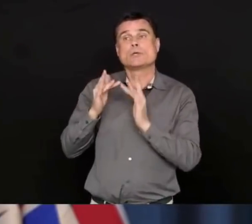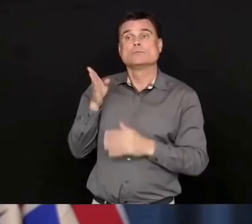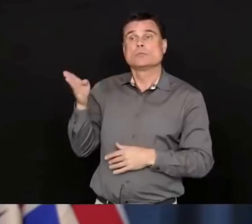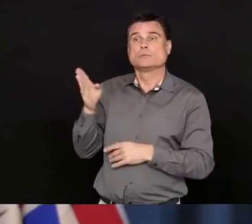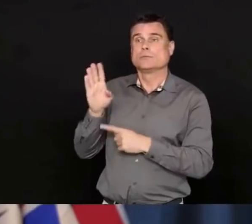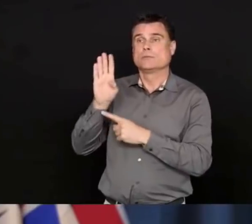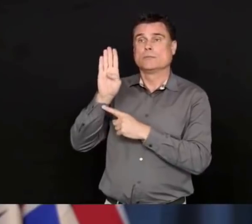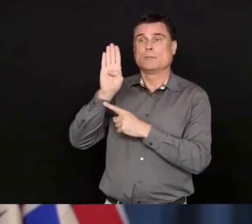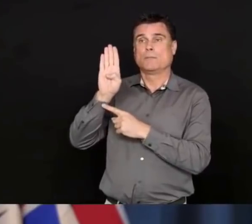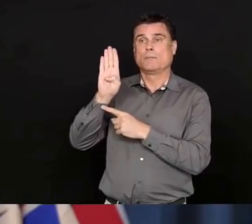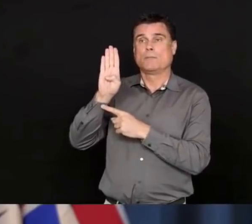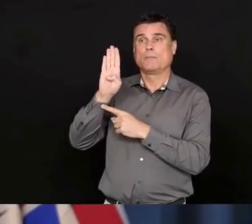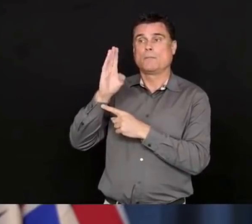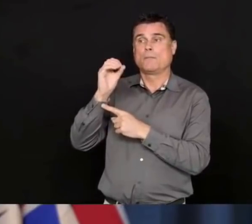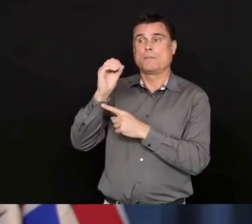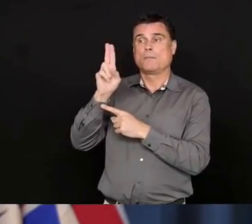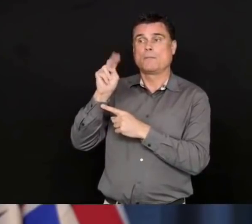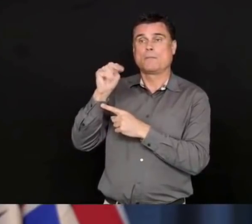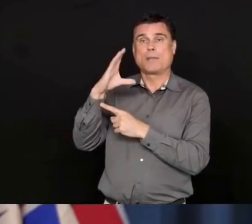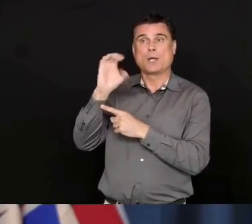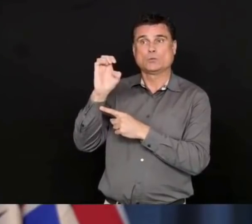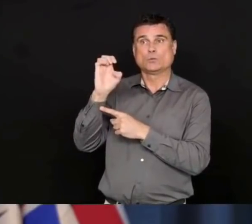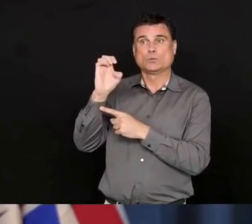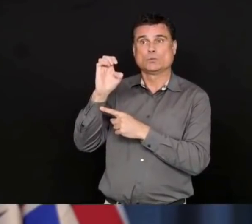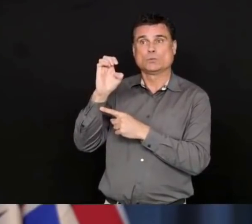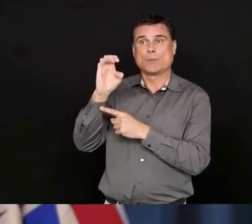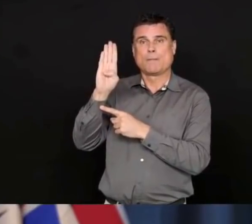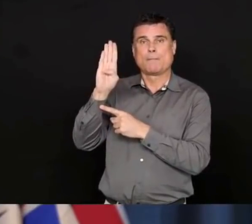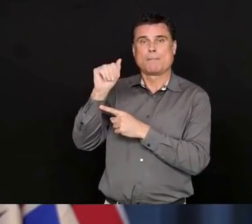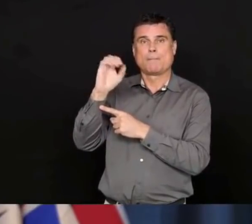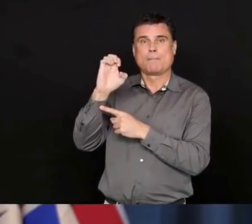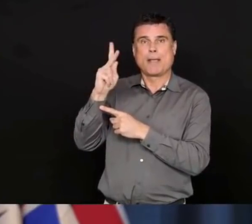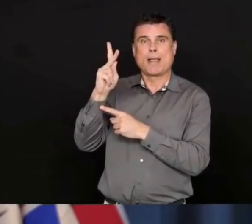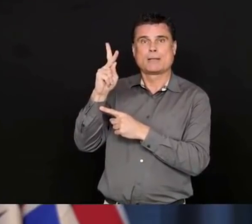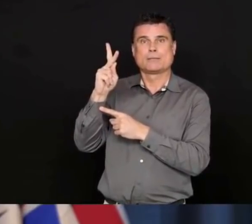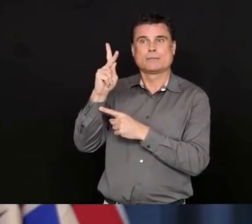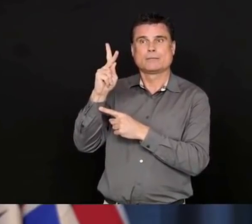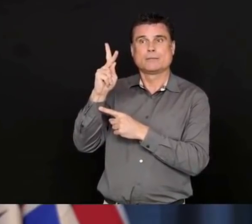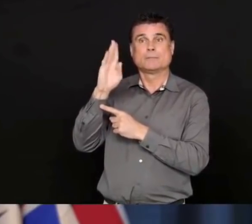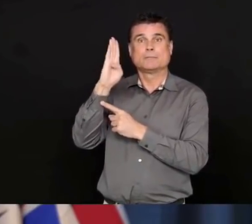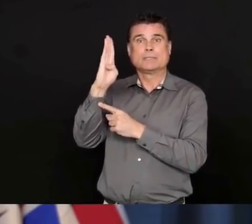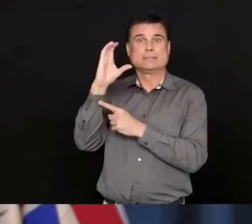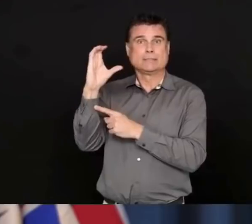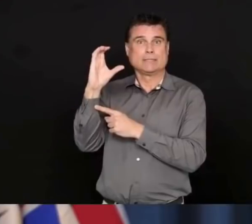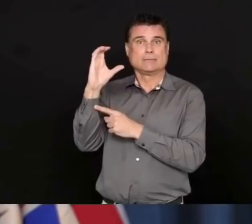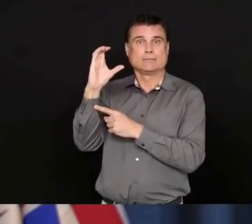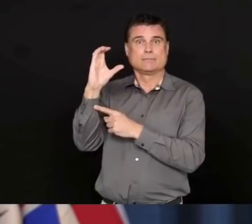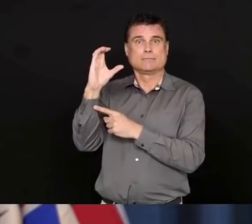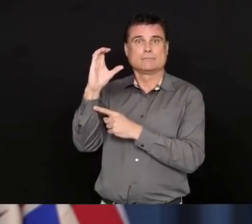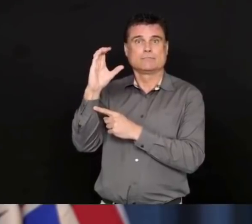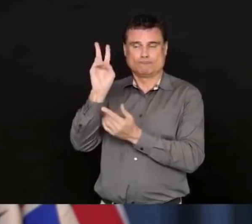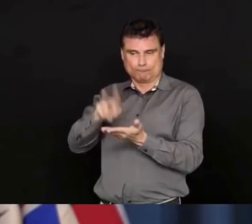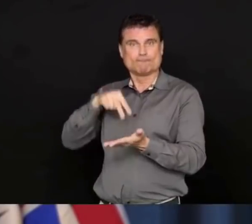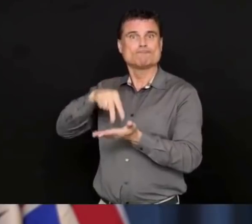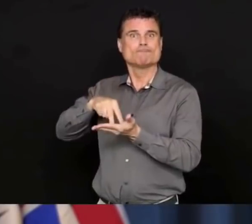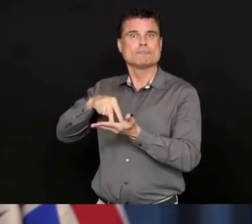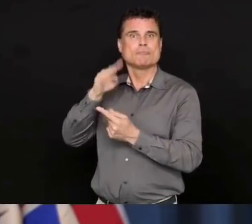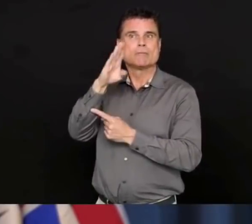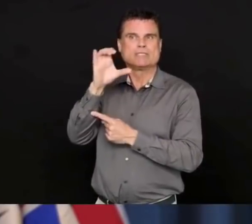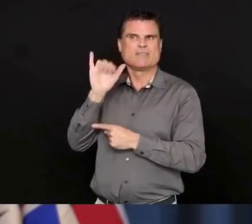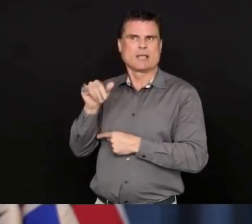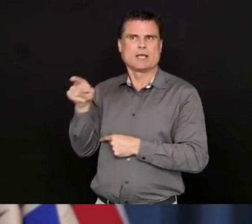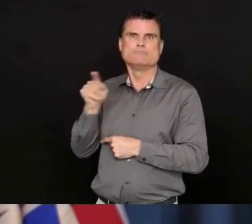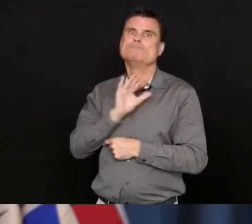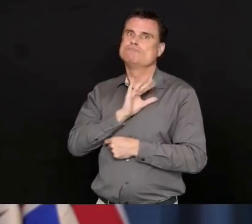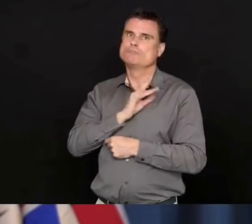So we need to redouble our efforts, we need to keep this up, we need to continue to work to stay home and to do